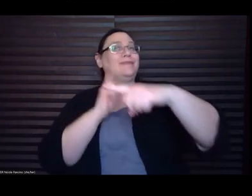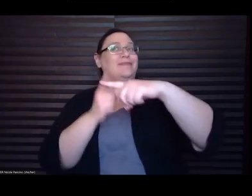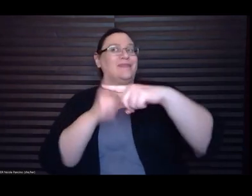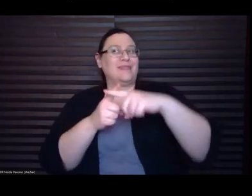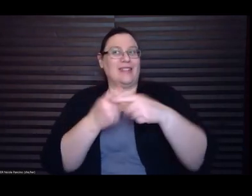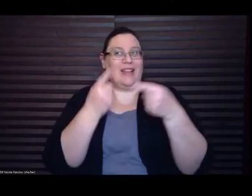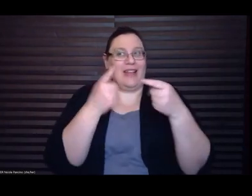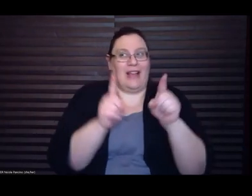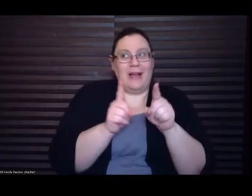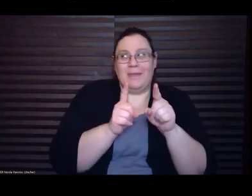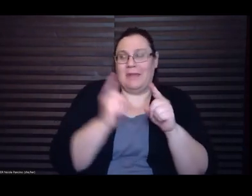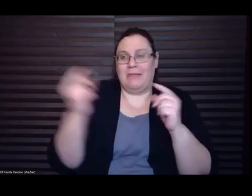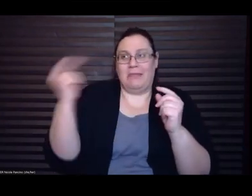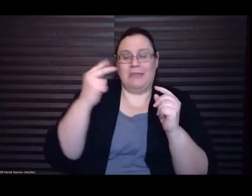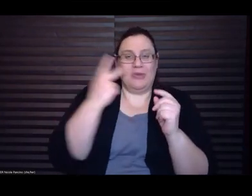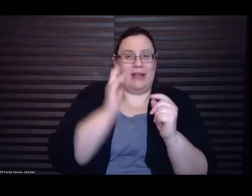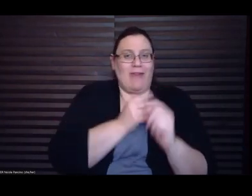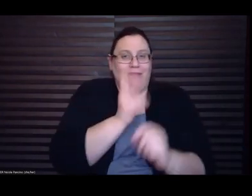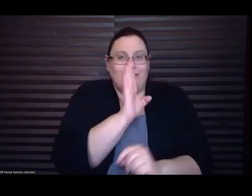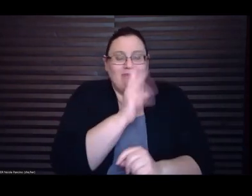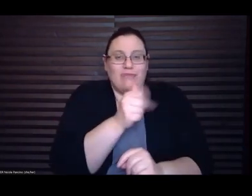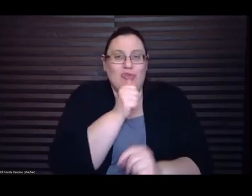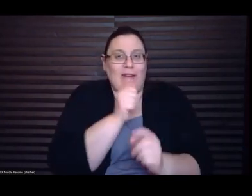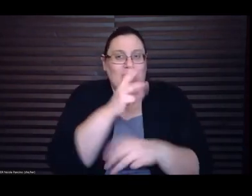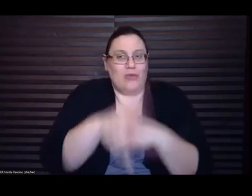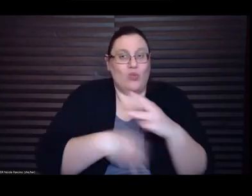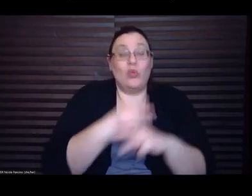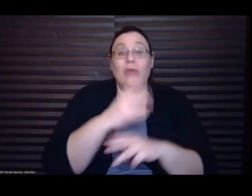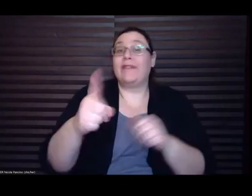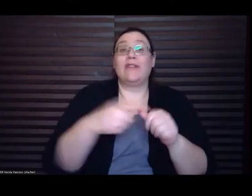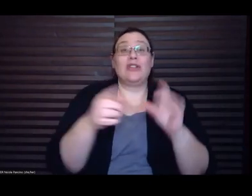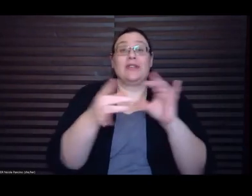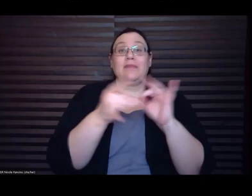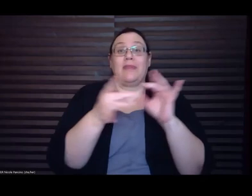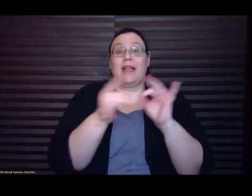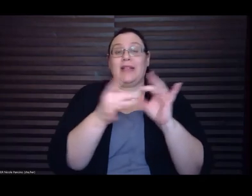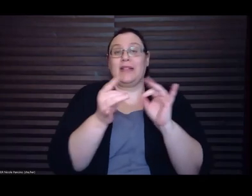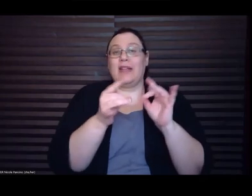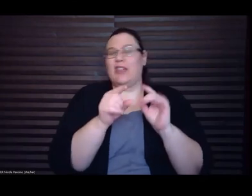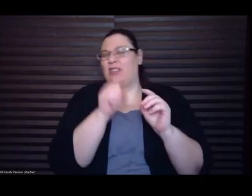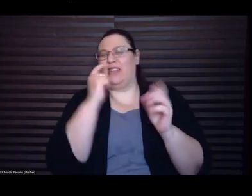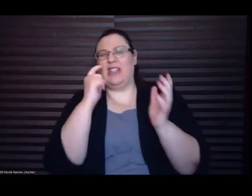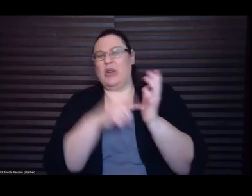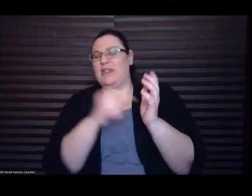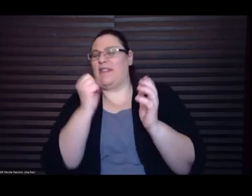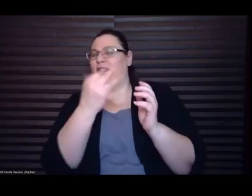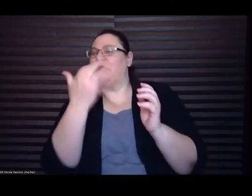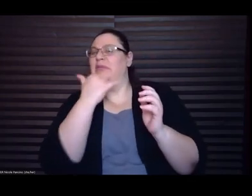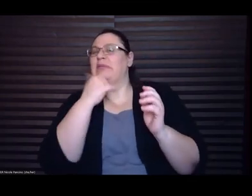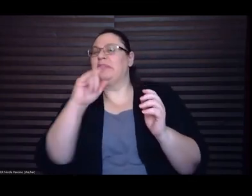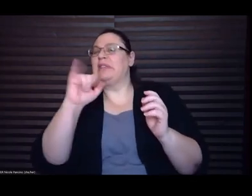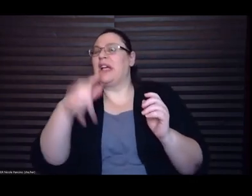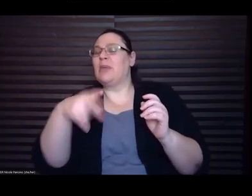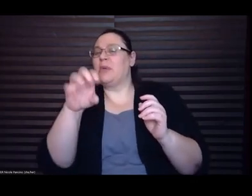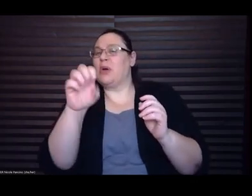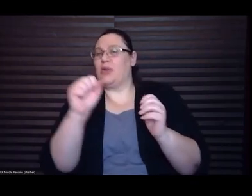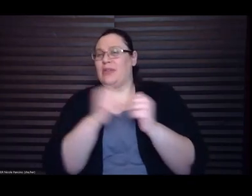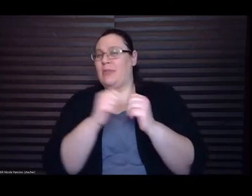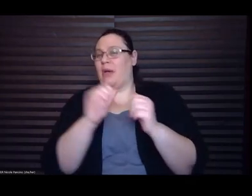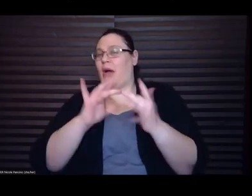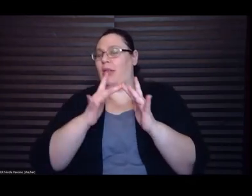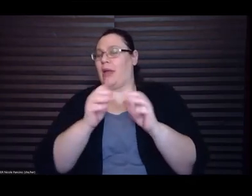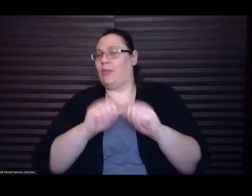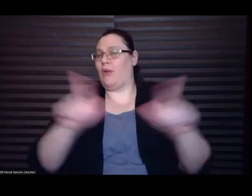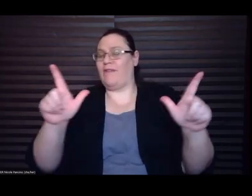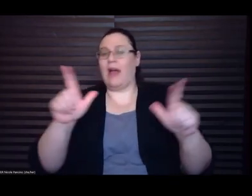he points out if he typed with my online profile and tells me he has an open marriage. His profile pictures are candid and loose, a grainy photo of him asleep